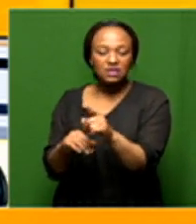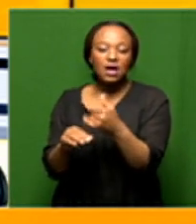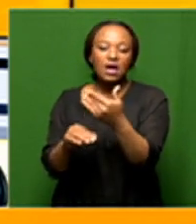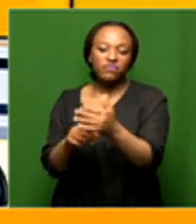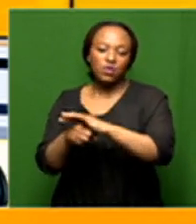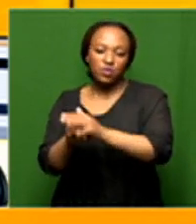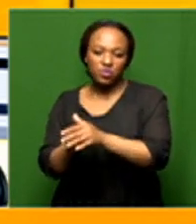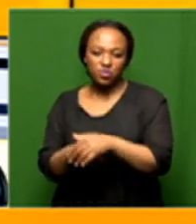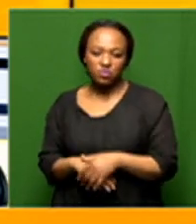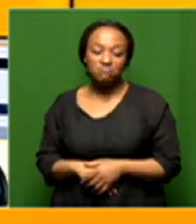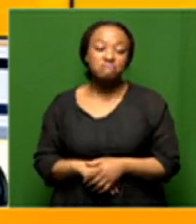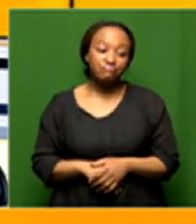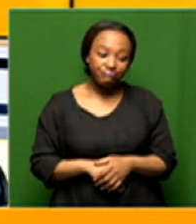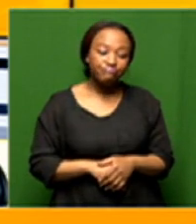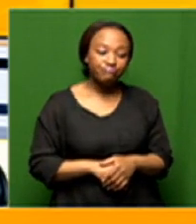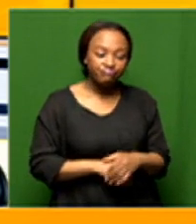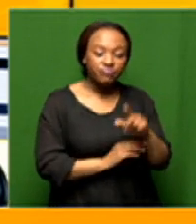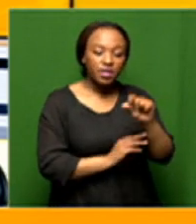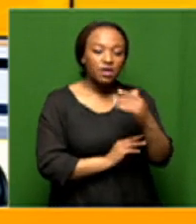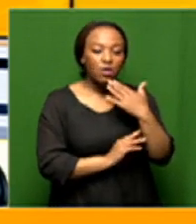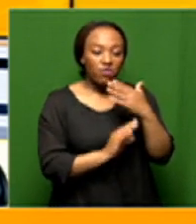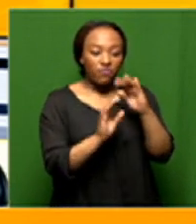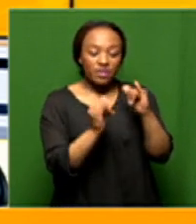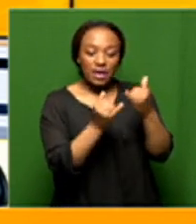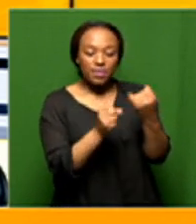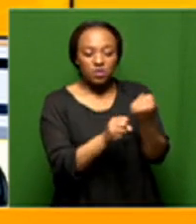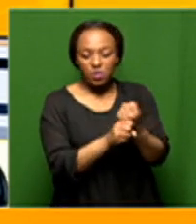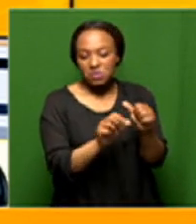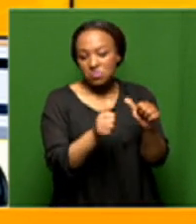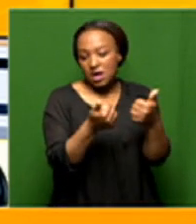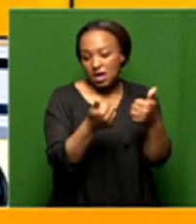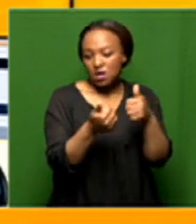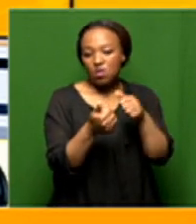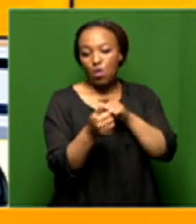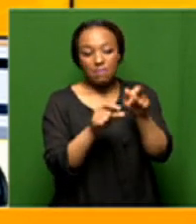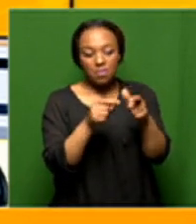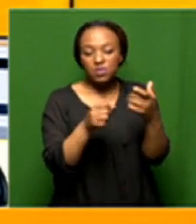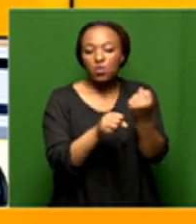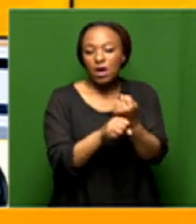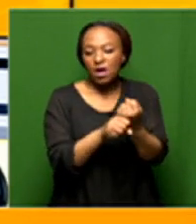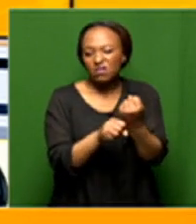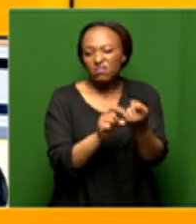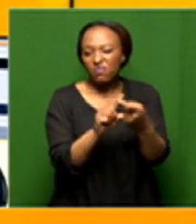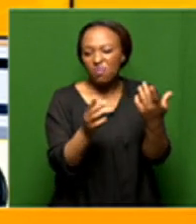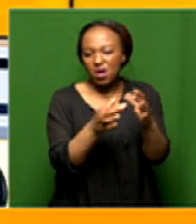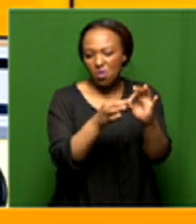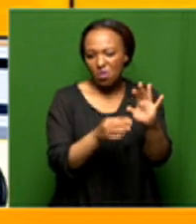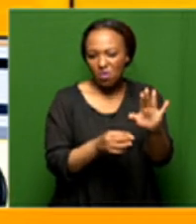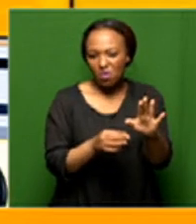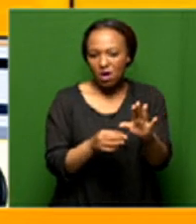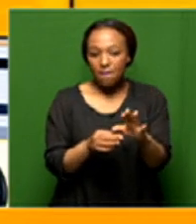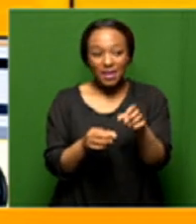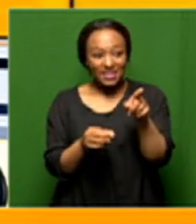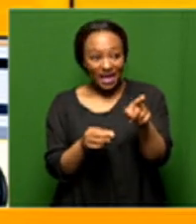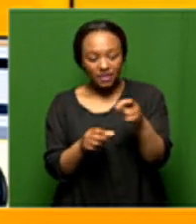as much as it may work for the companies the corporates as you say having people work from home that sort of dynamic doesn't work